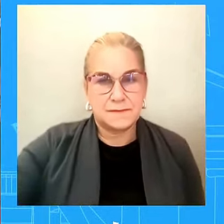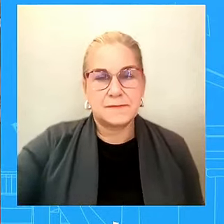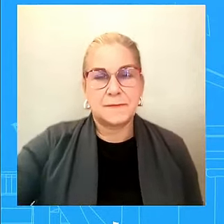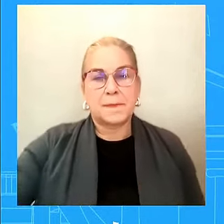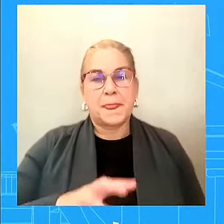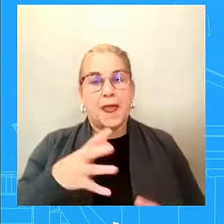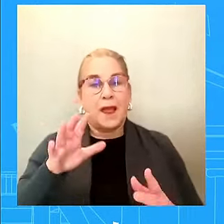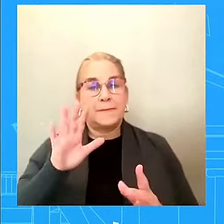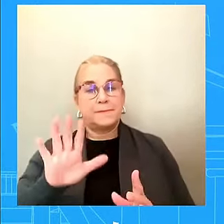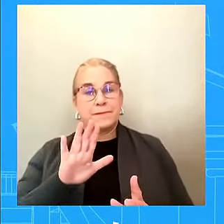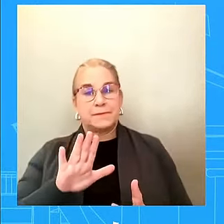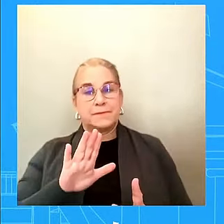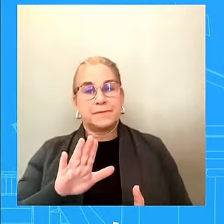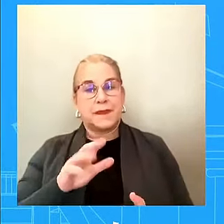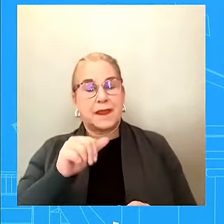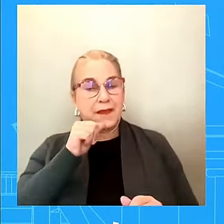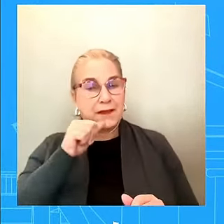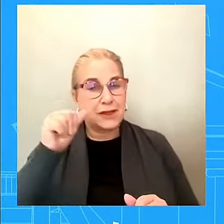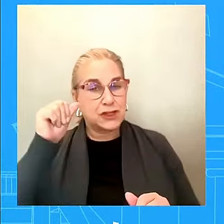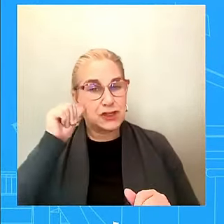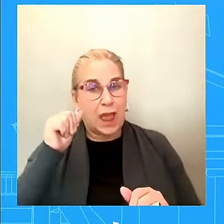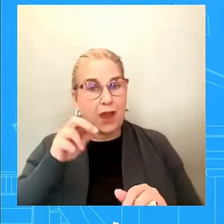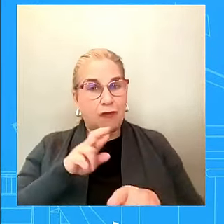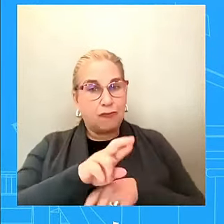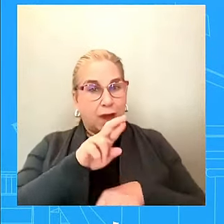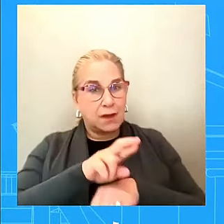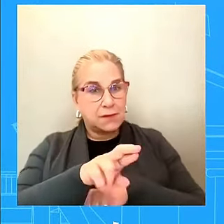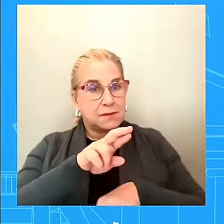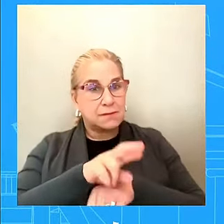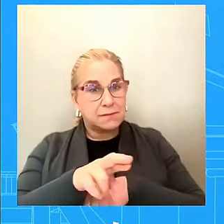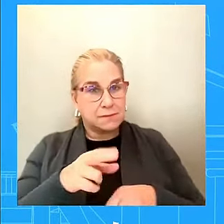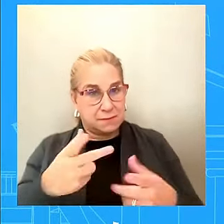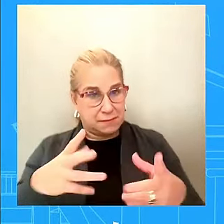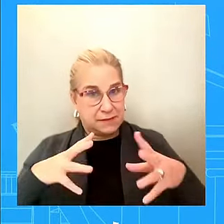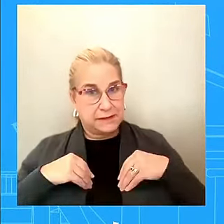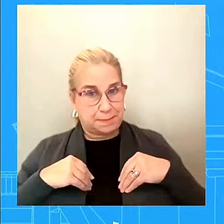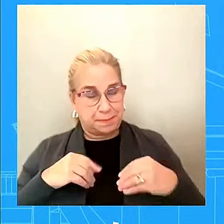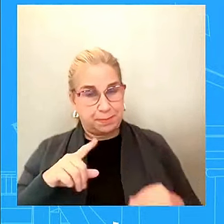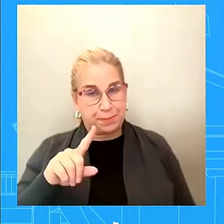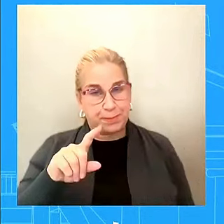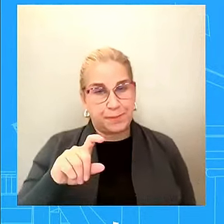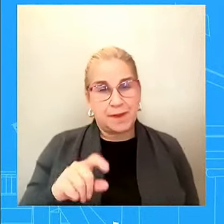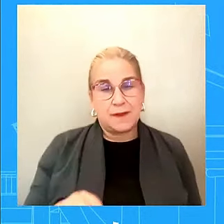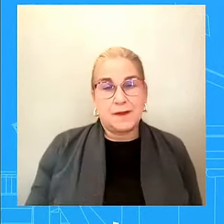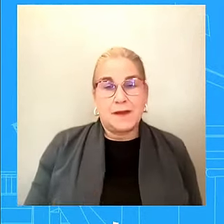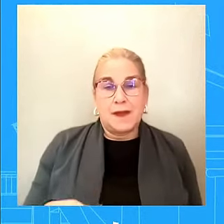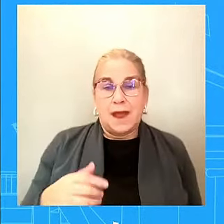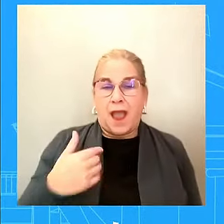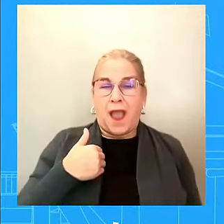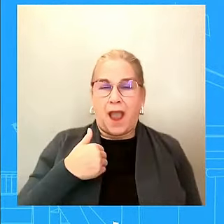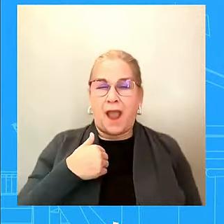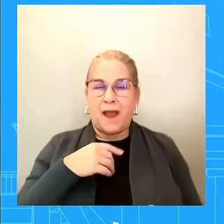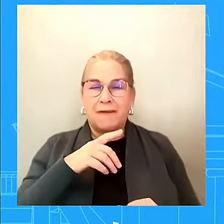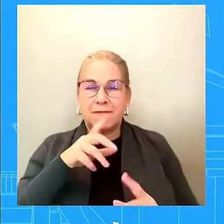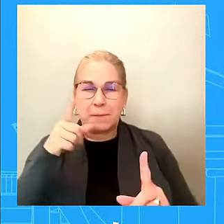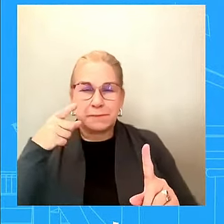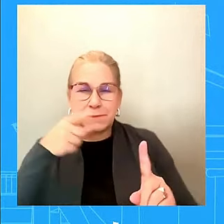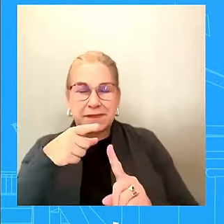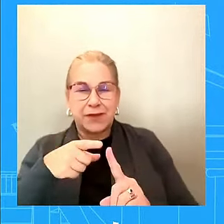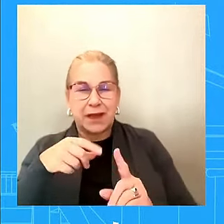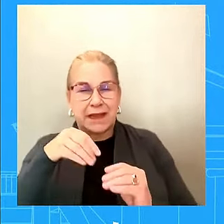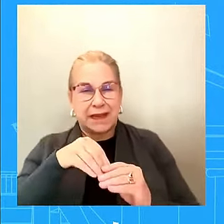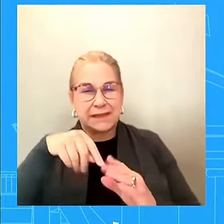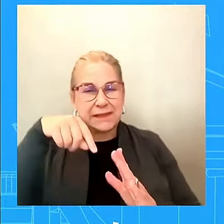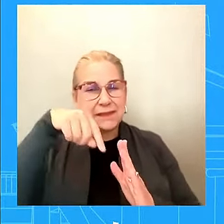Look, I'm not going to get into, uh, characterizing each of these strikes. It's not what I'm going to do from here. We've been very clear what we want to